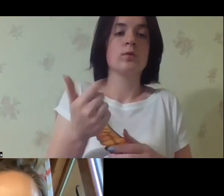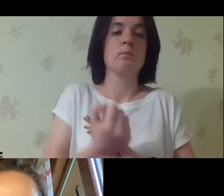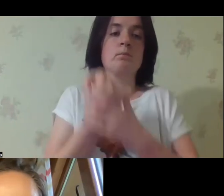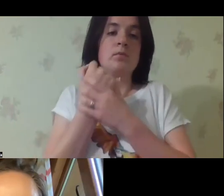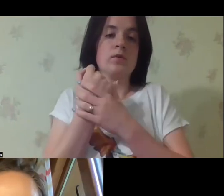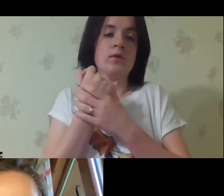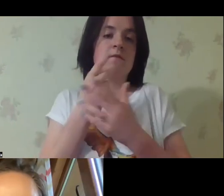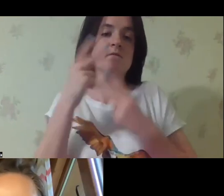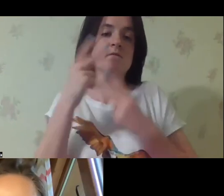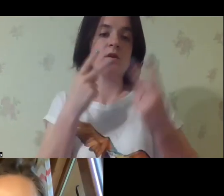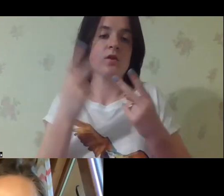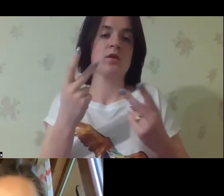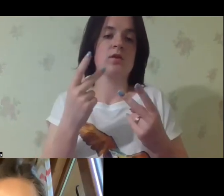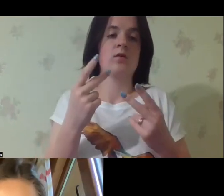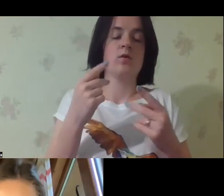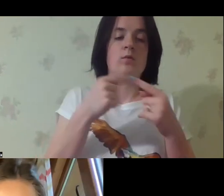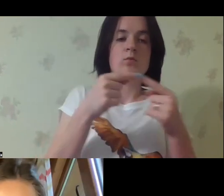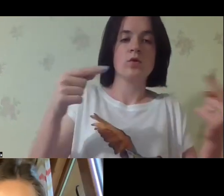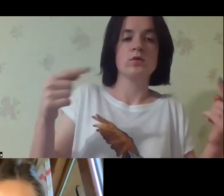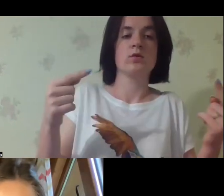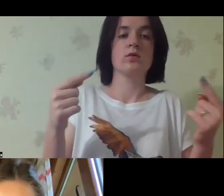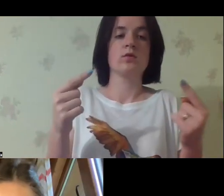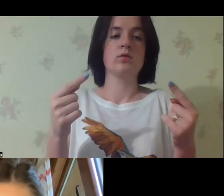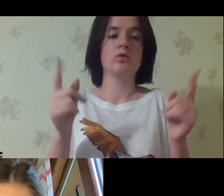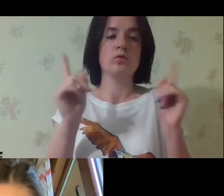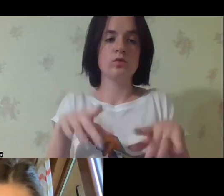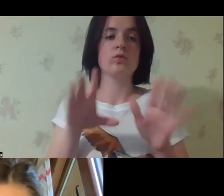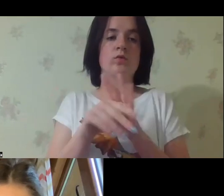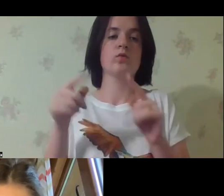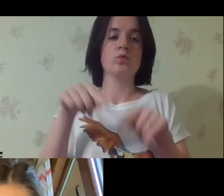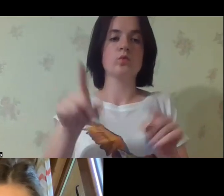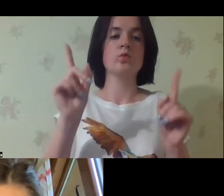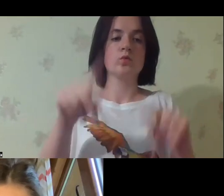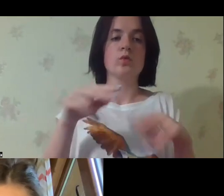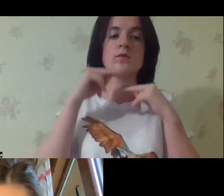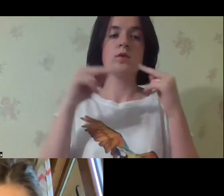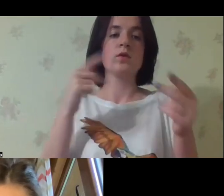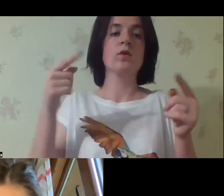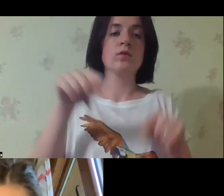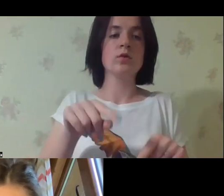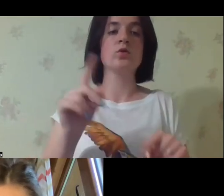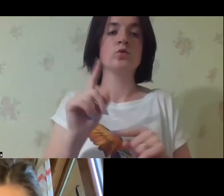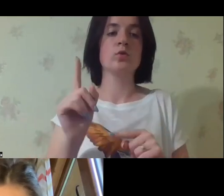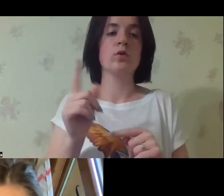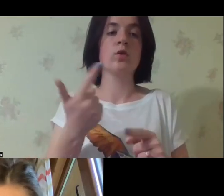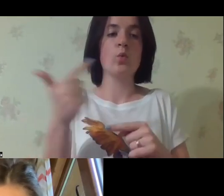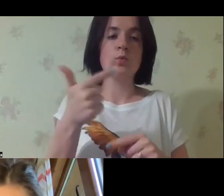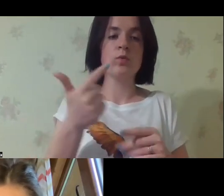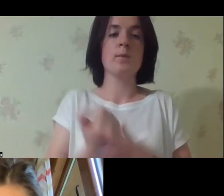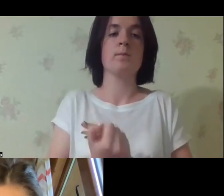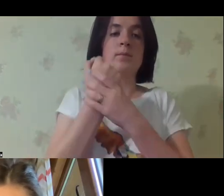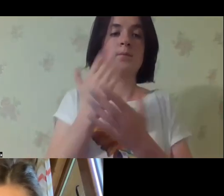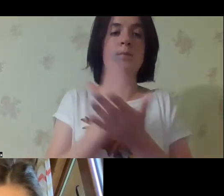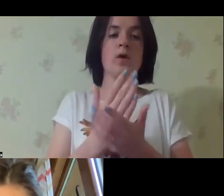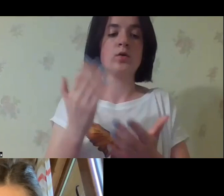always say that in the context of humanitarian support and assistance like food supply, other staff, they pay very little attention